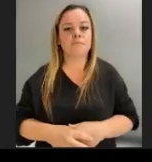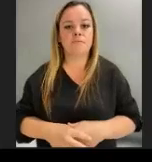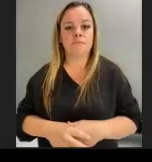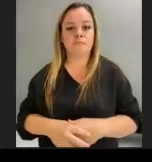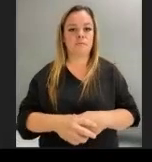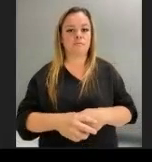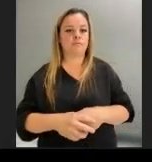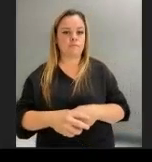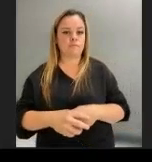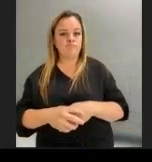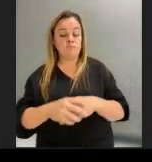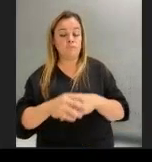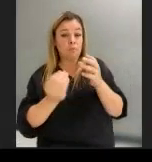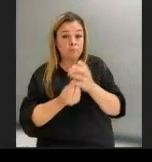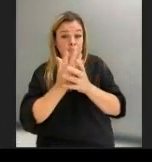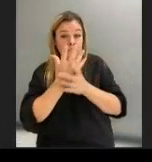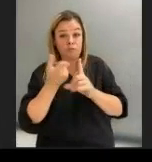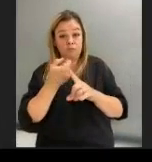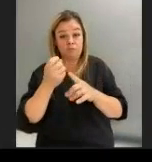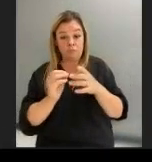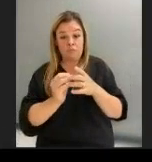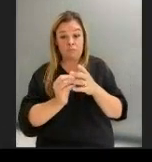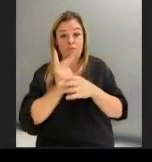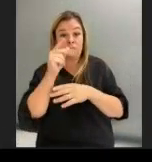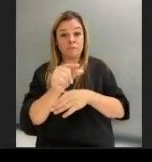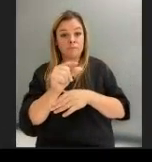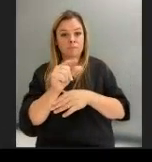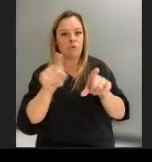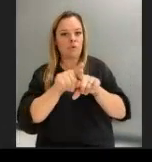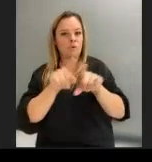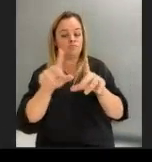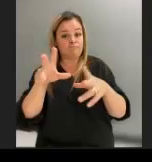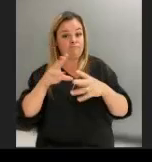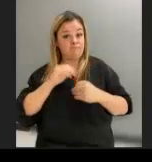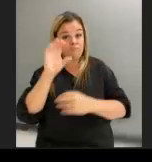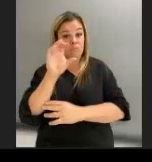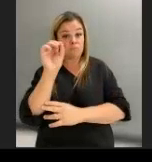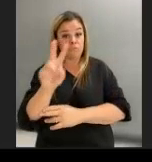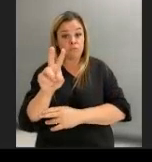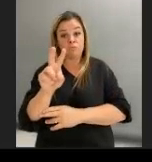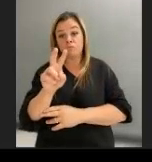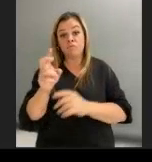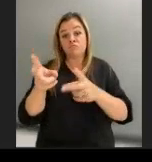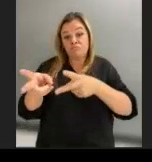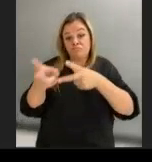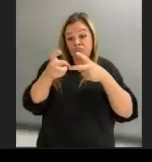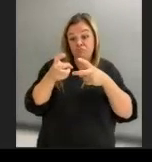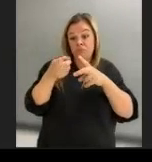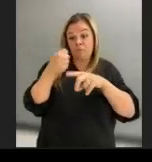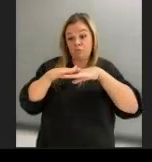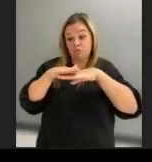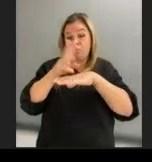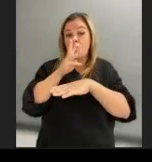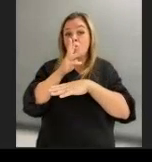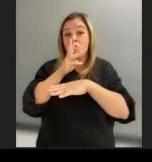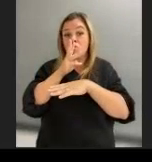The blooms of phytoplankton also take carbon dioxide out of the surface waters, making the